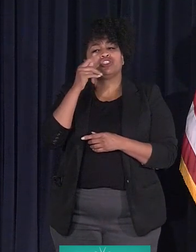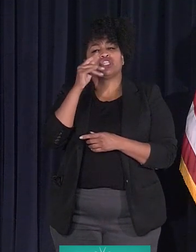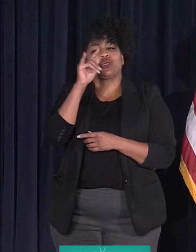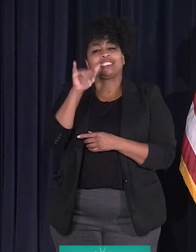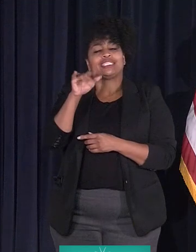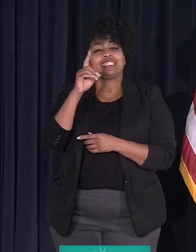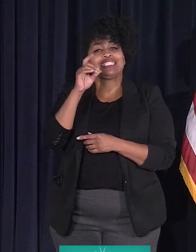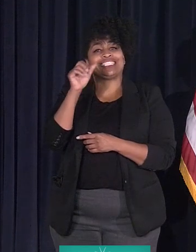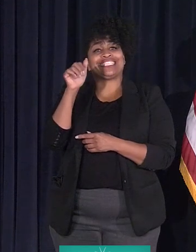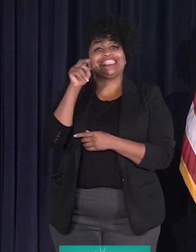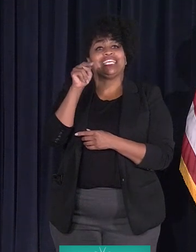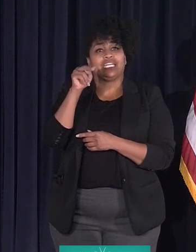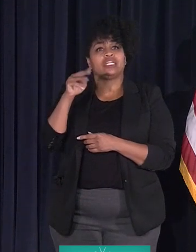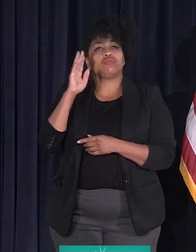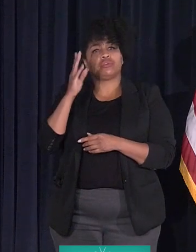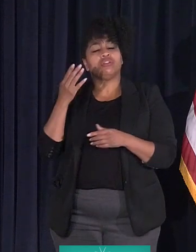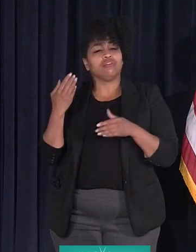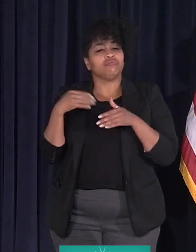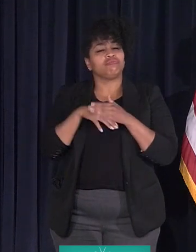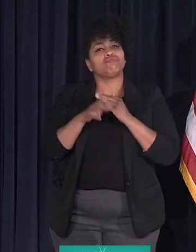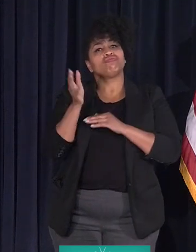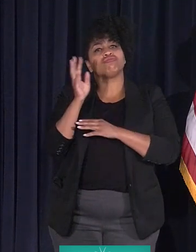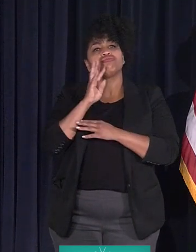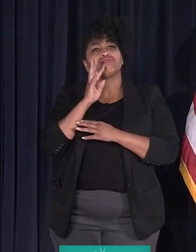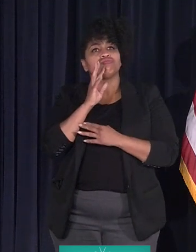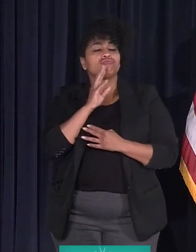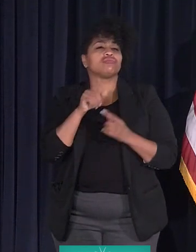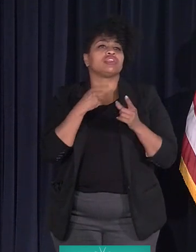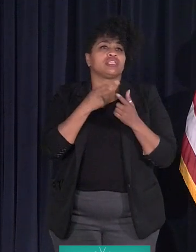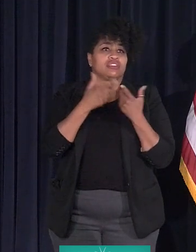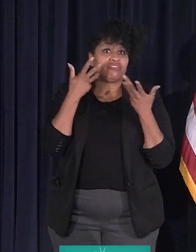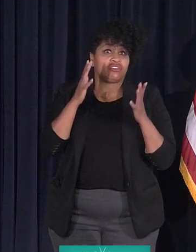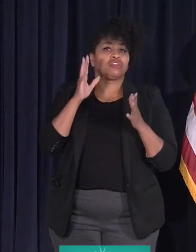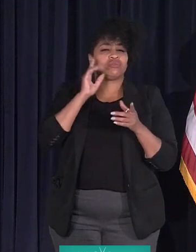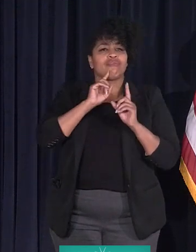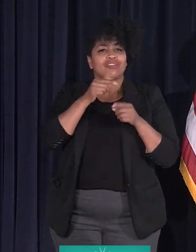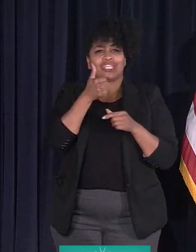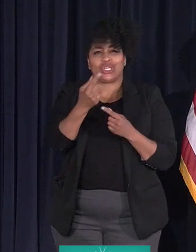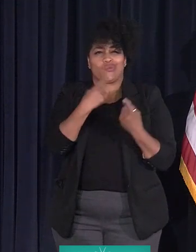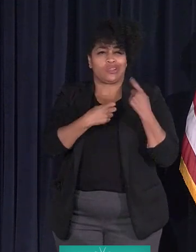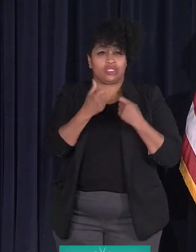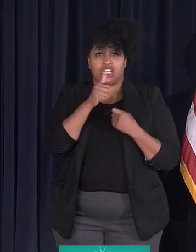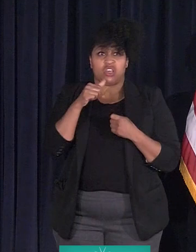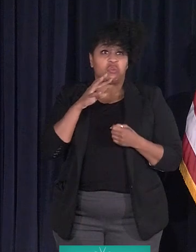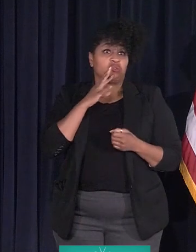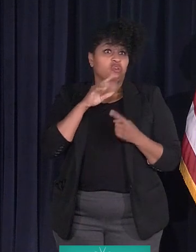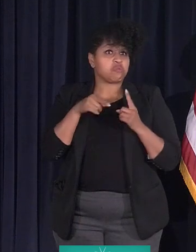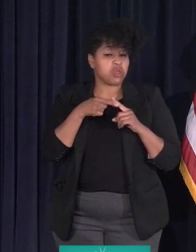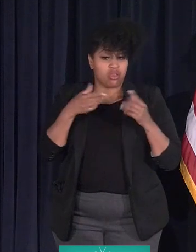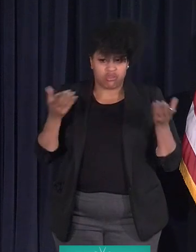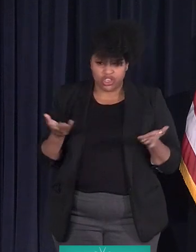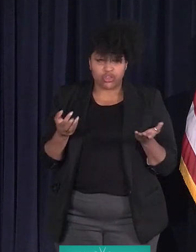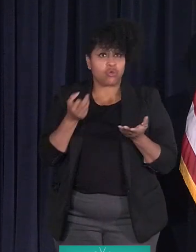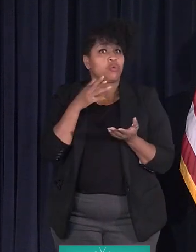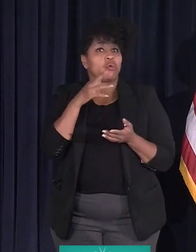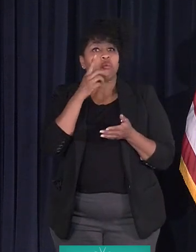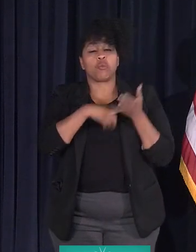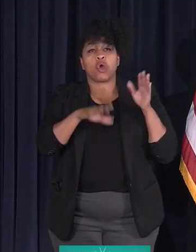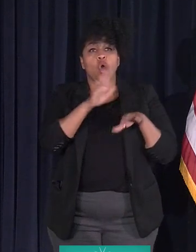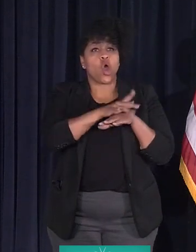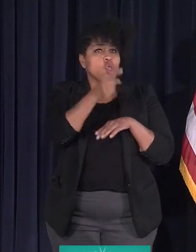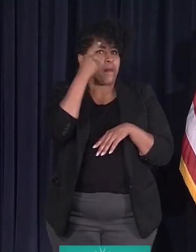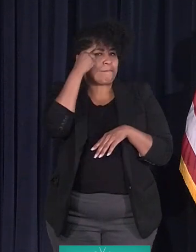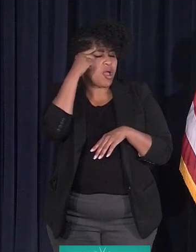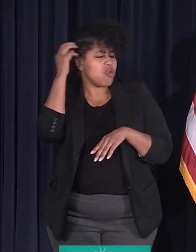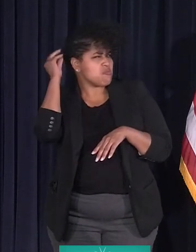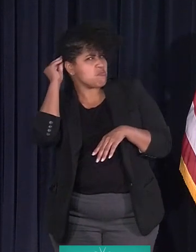and Opportunities. And then we will take questions on anything that we talk about or anything that's on your mind. And we hope most